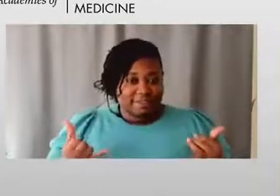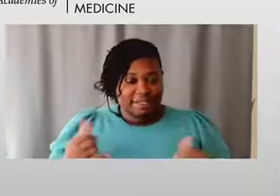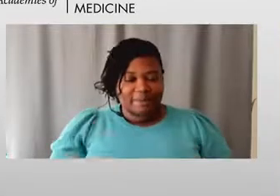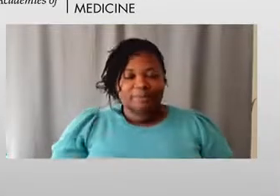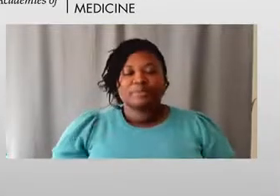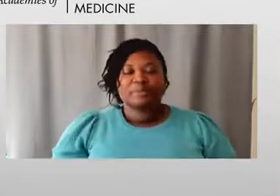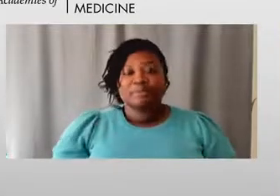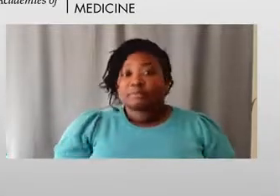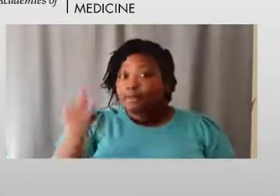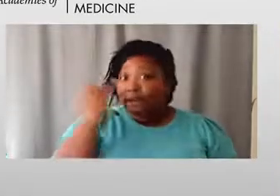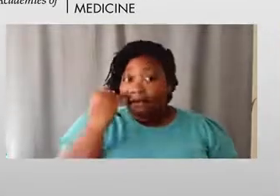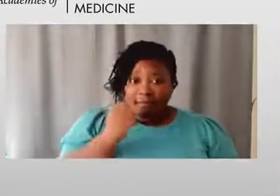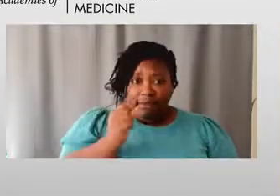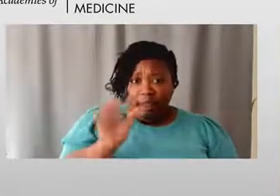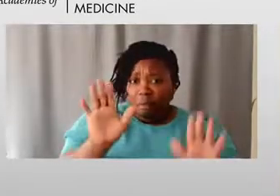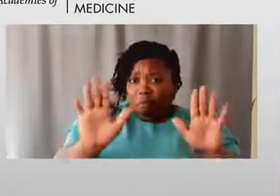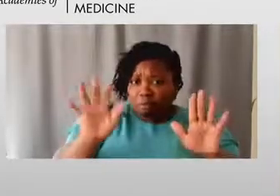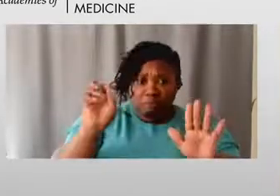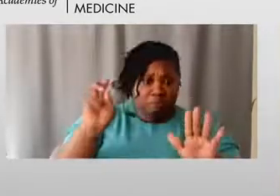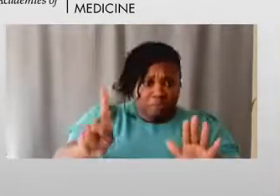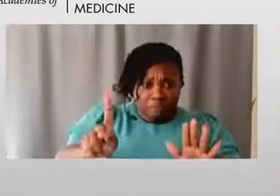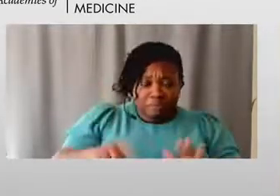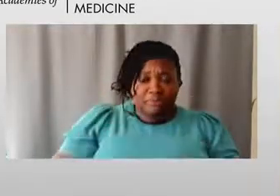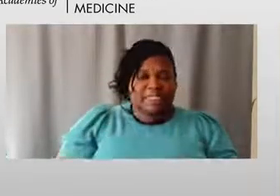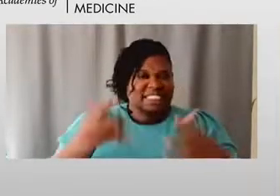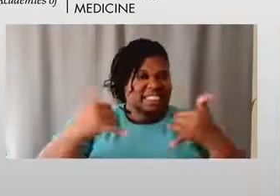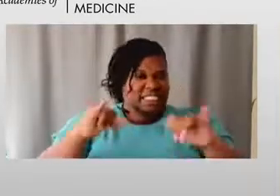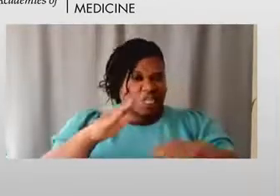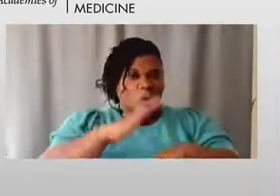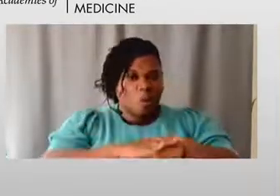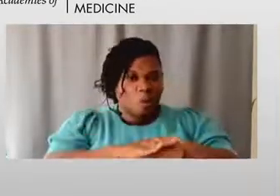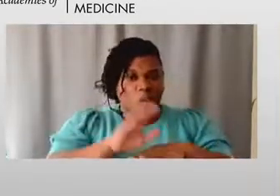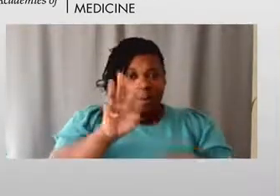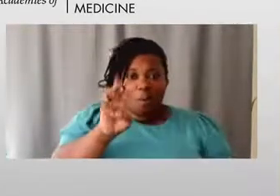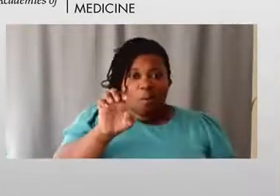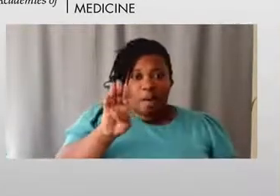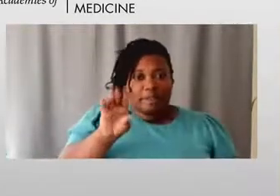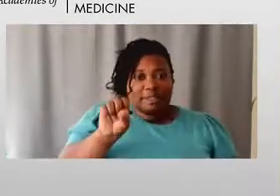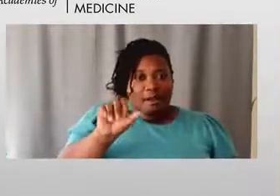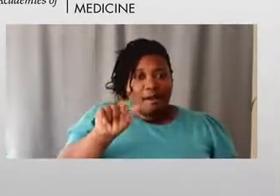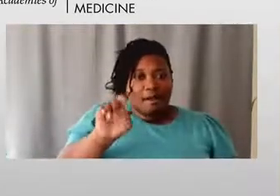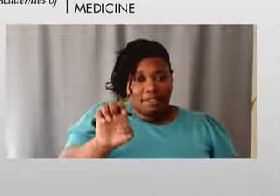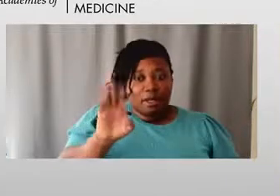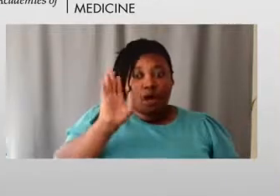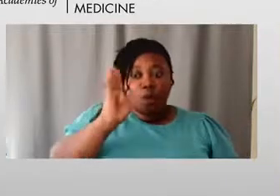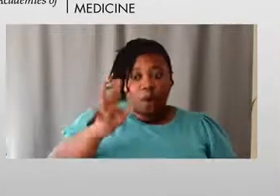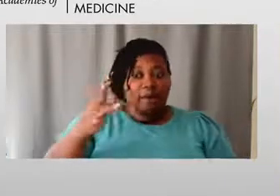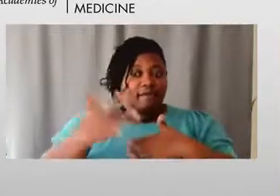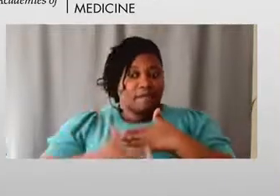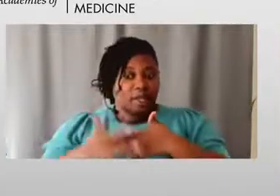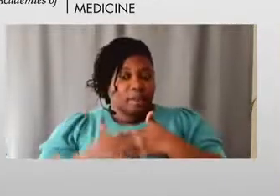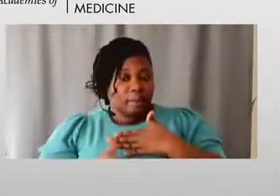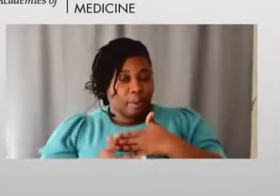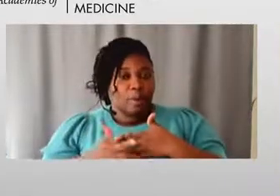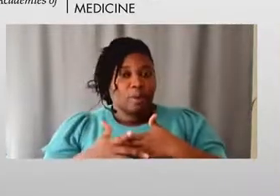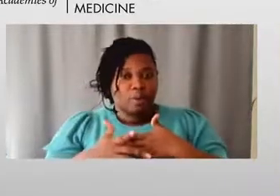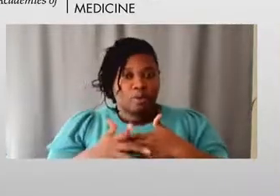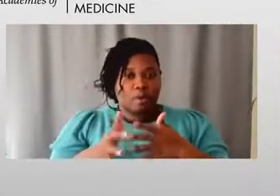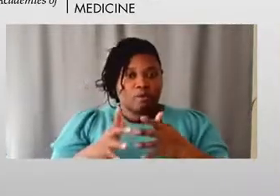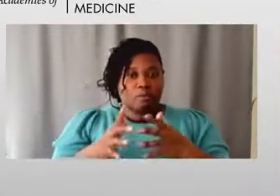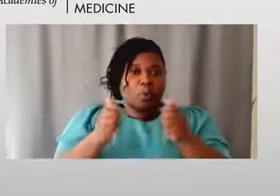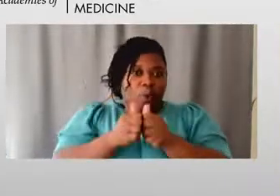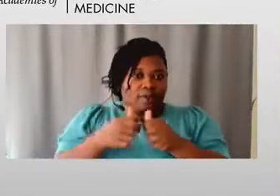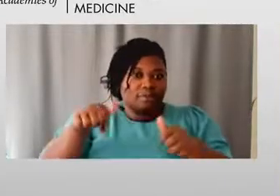But if you haven't, that's okay. It's still on the website and will be available along with this recording.